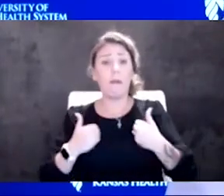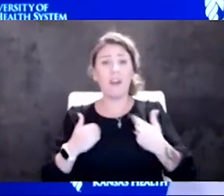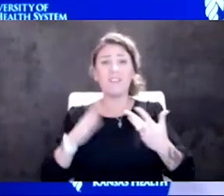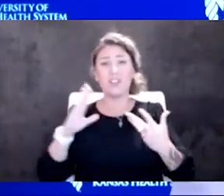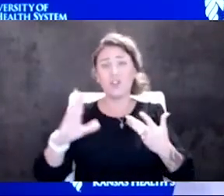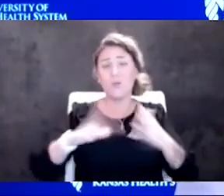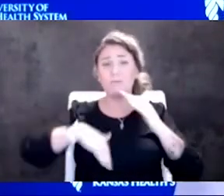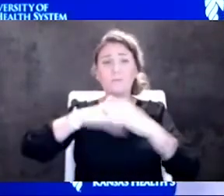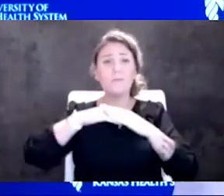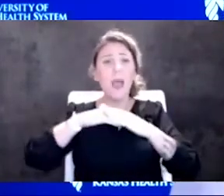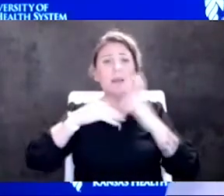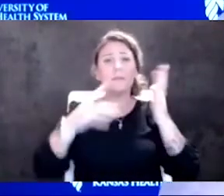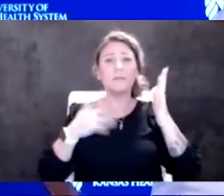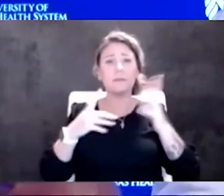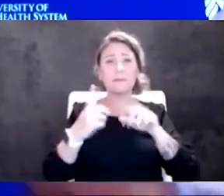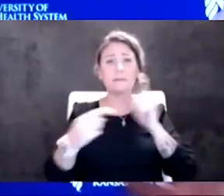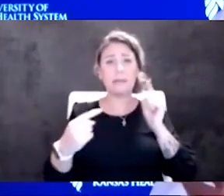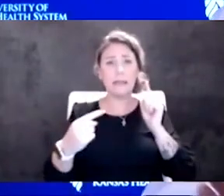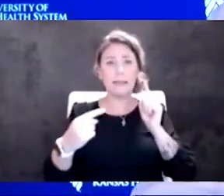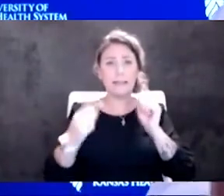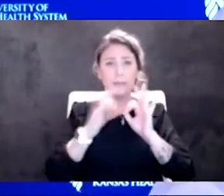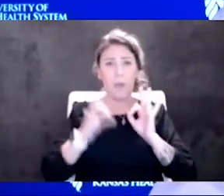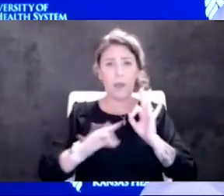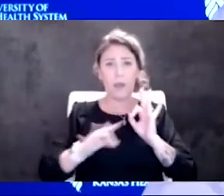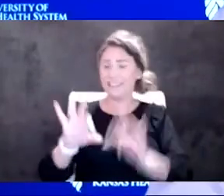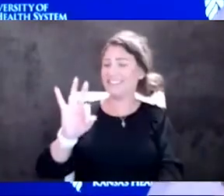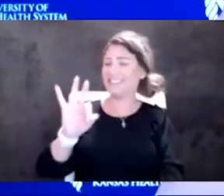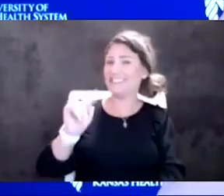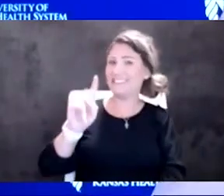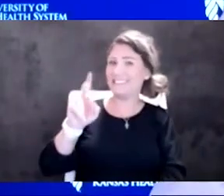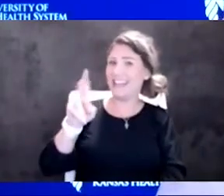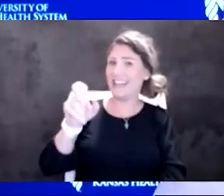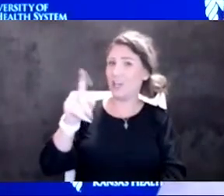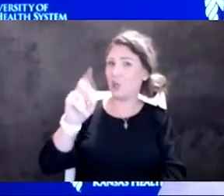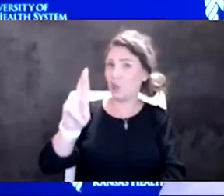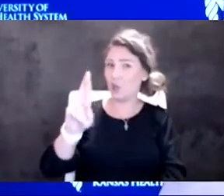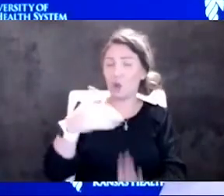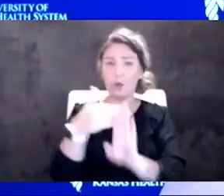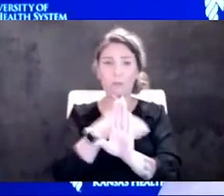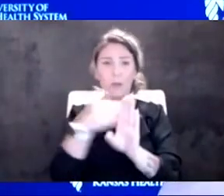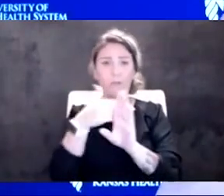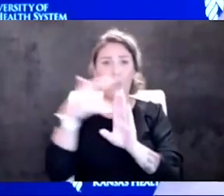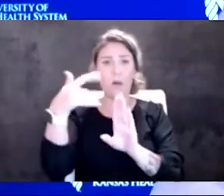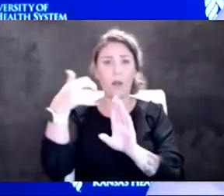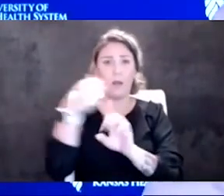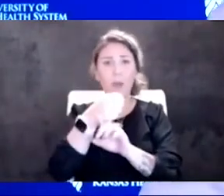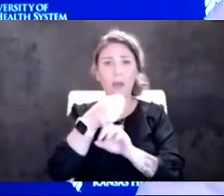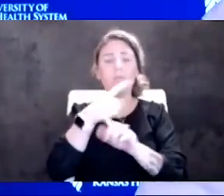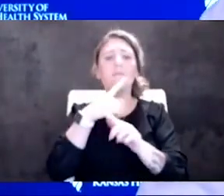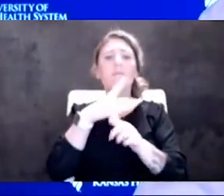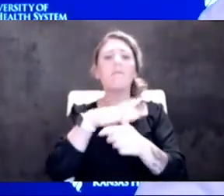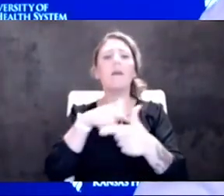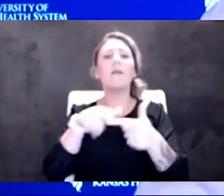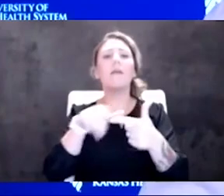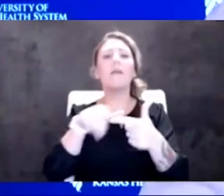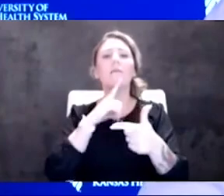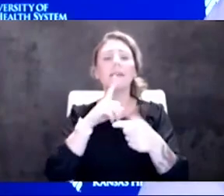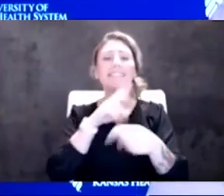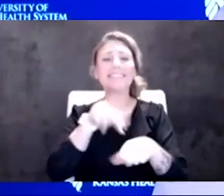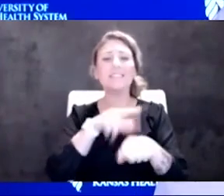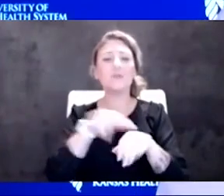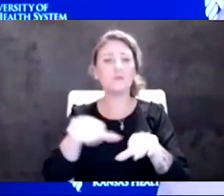antibody titer before it does start to contract as antibody titers naturally do after vaccination